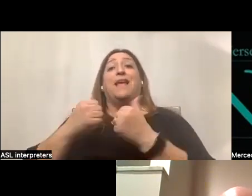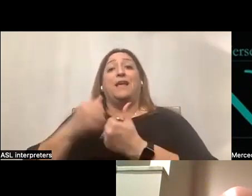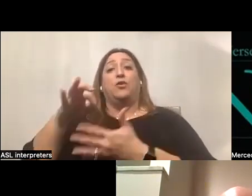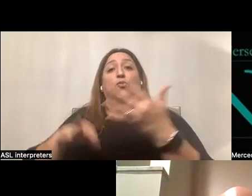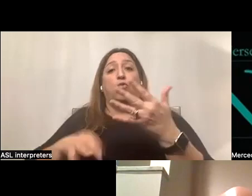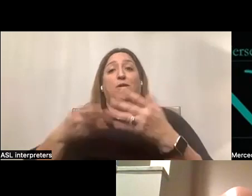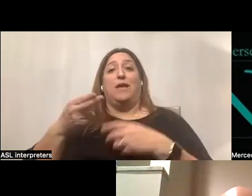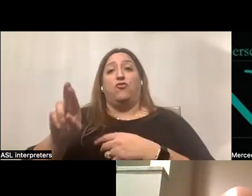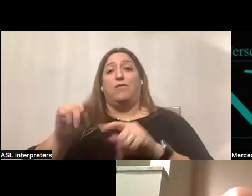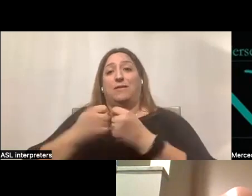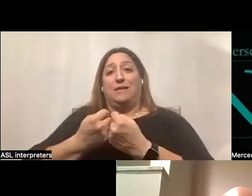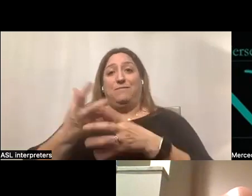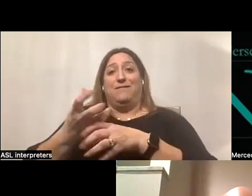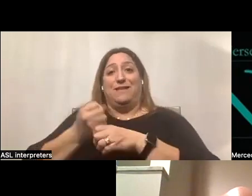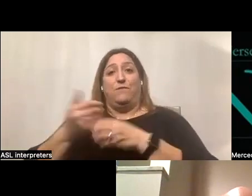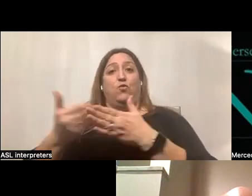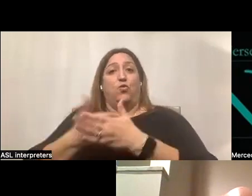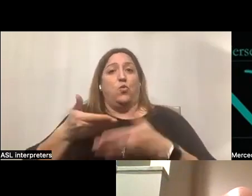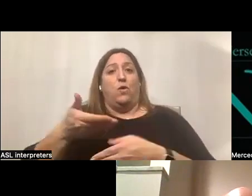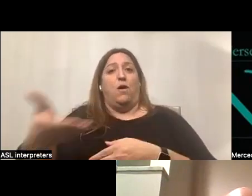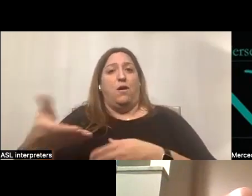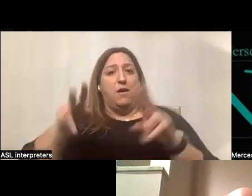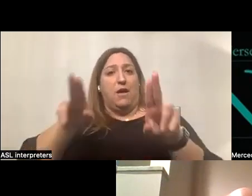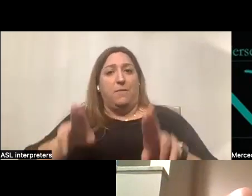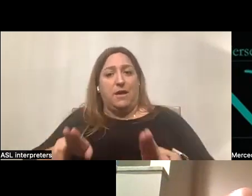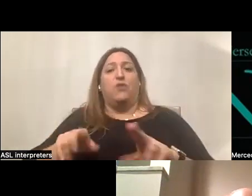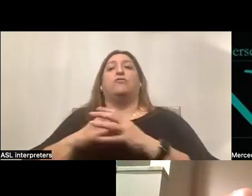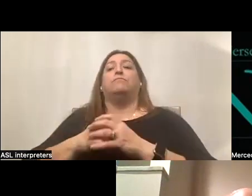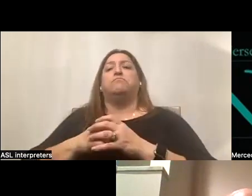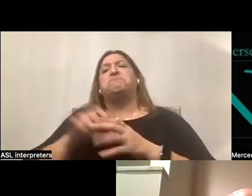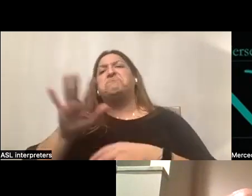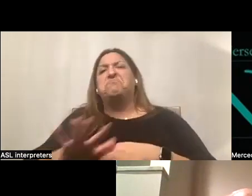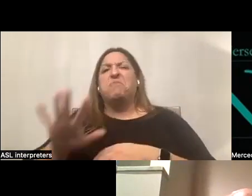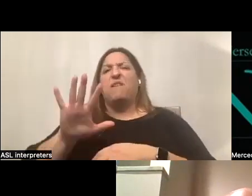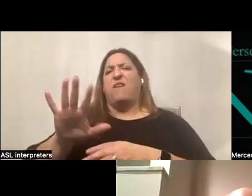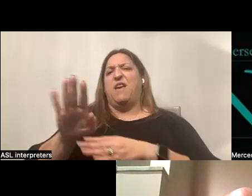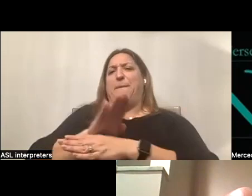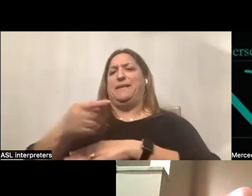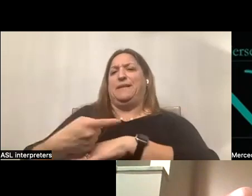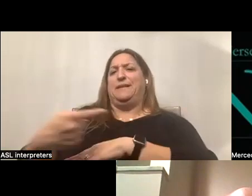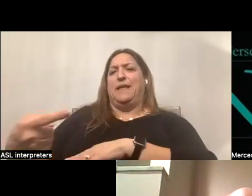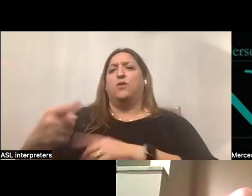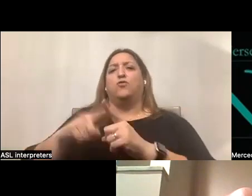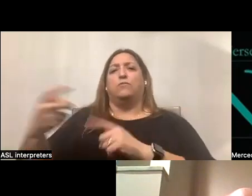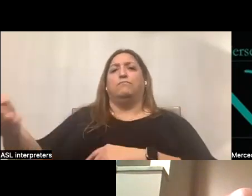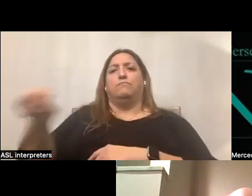resources team receives the new hire application request form, it'll take about a five business days to onboard the staff.